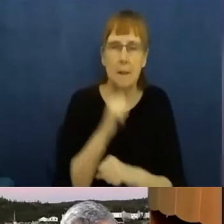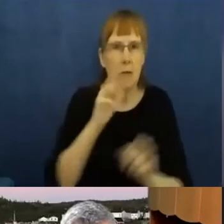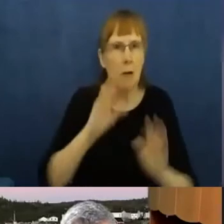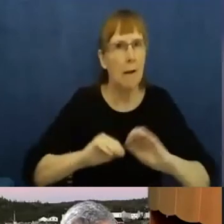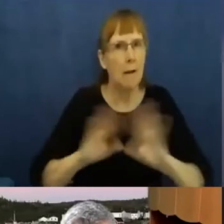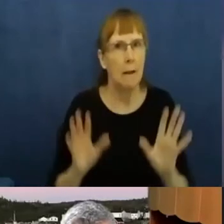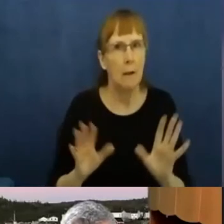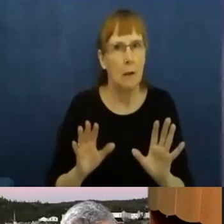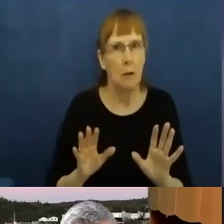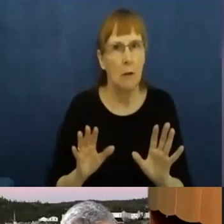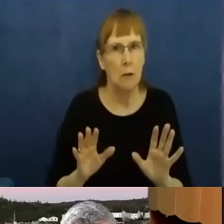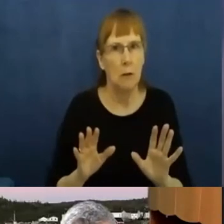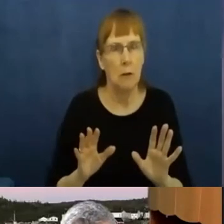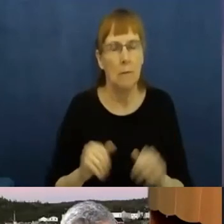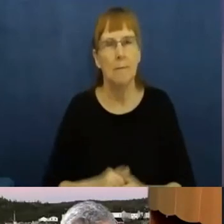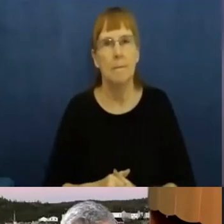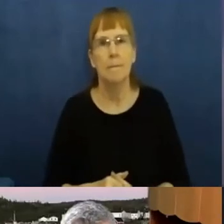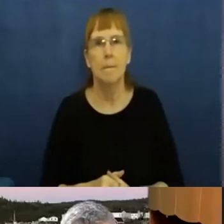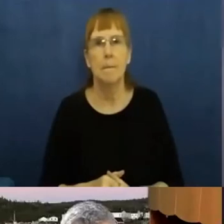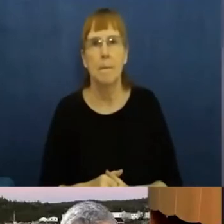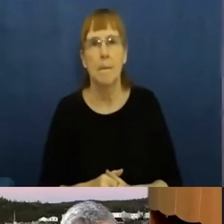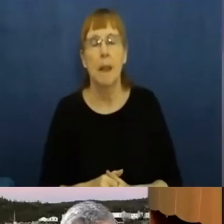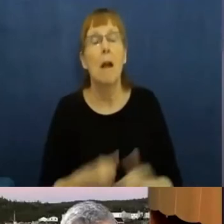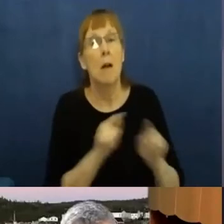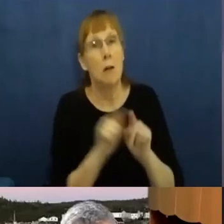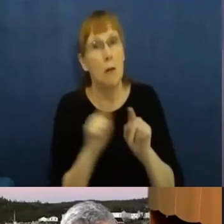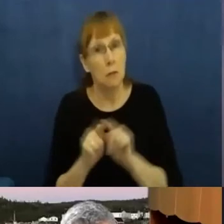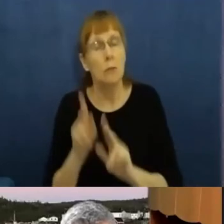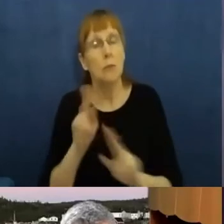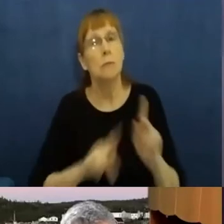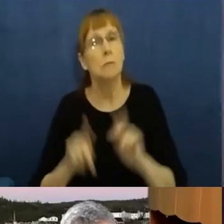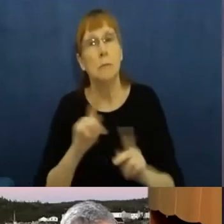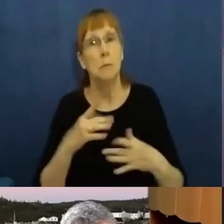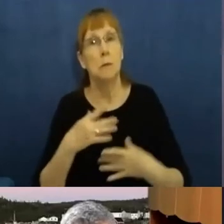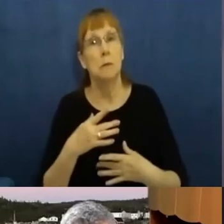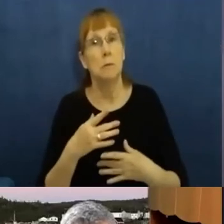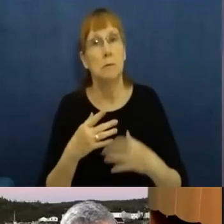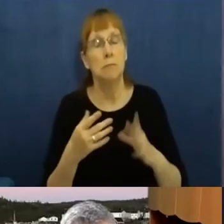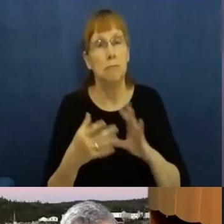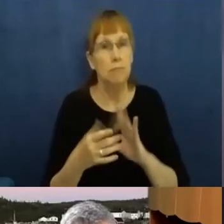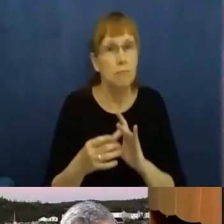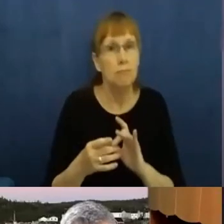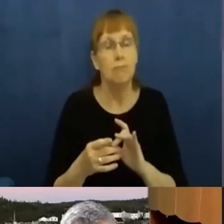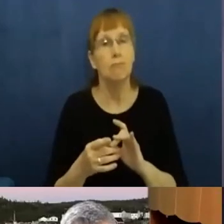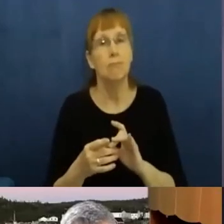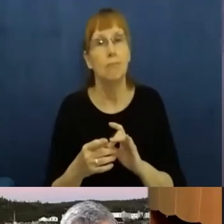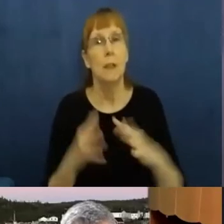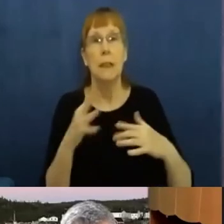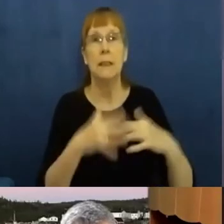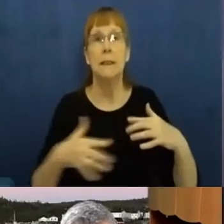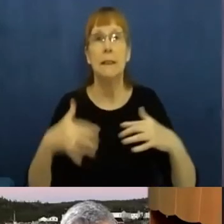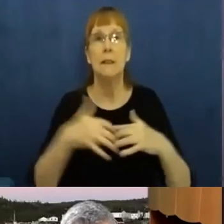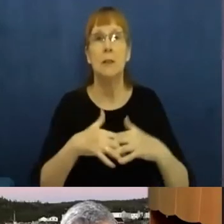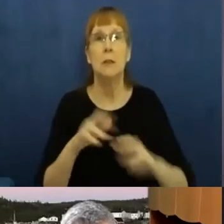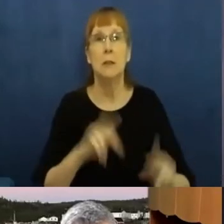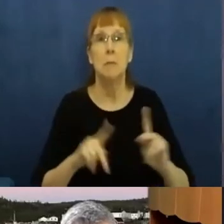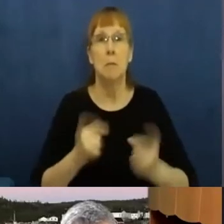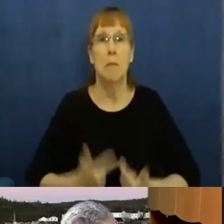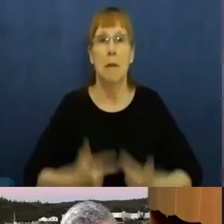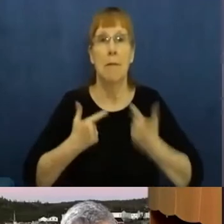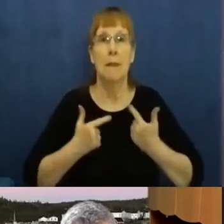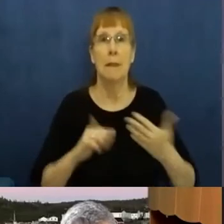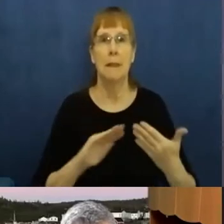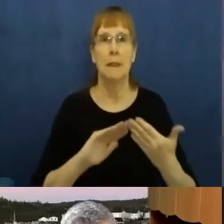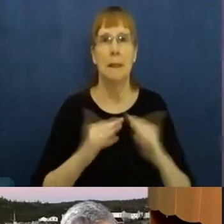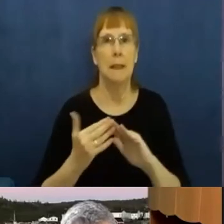heard people talking about their concern about urban indigenous people, particularly issues of